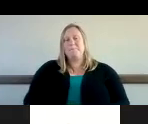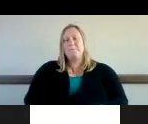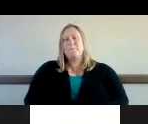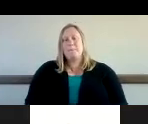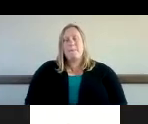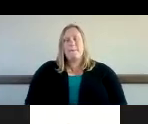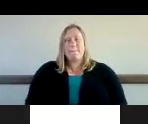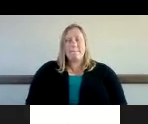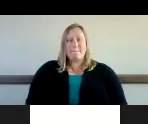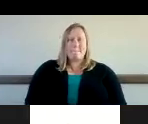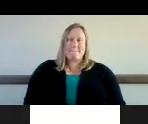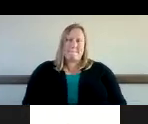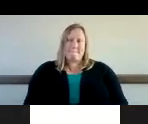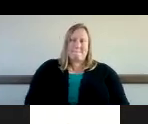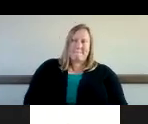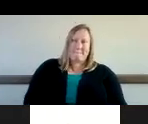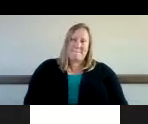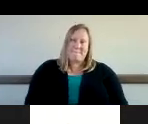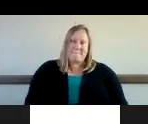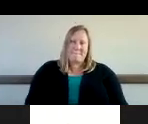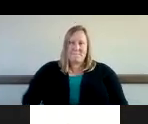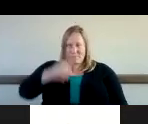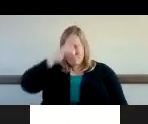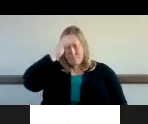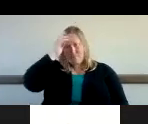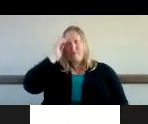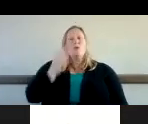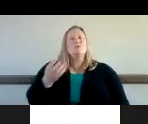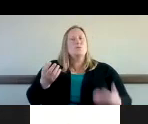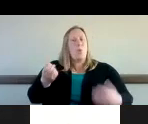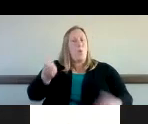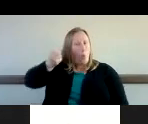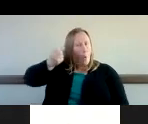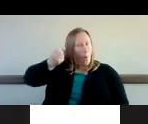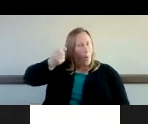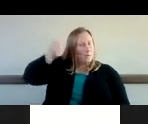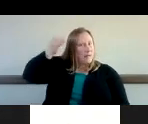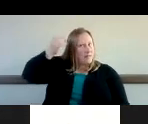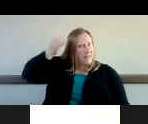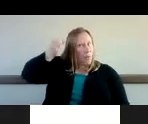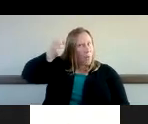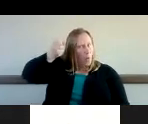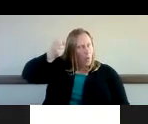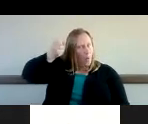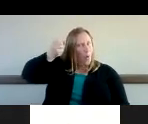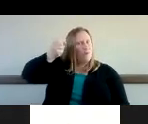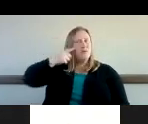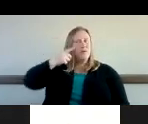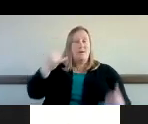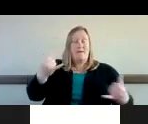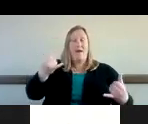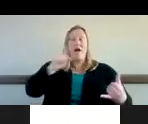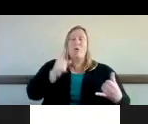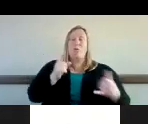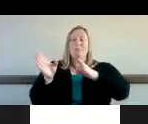all right from now hold on to those thoughts we might give you an opportunity later to give us more ideas but we want to keep going so